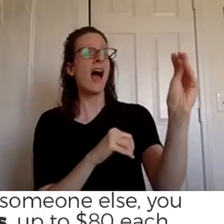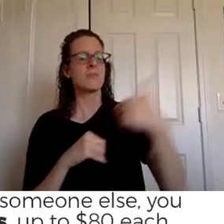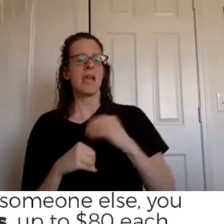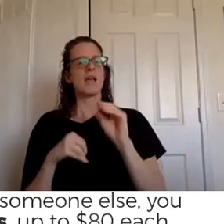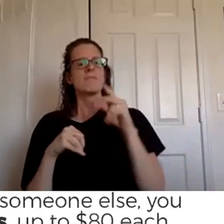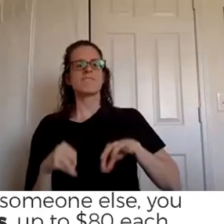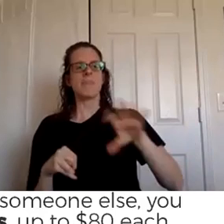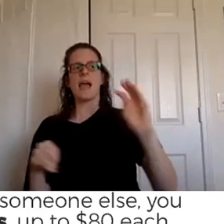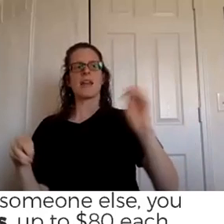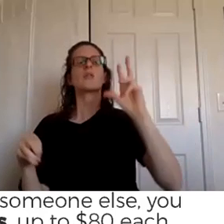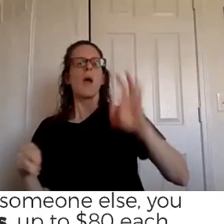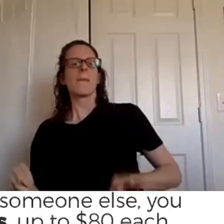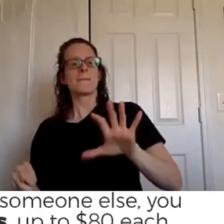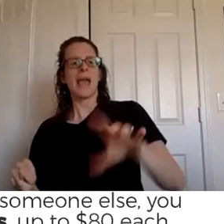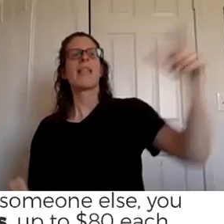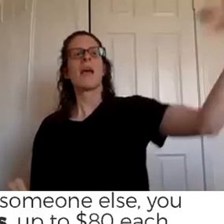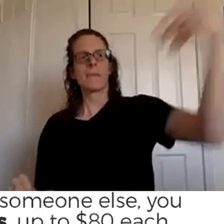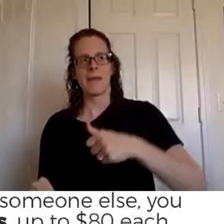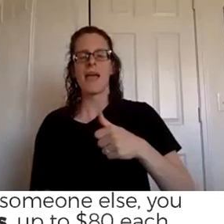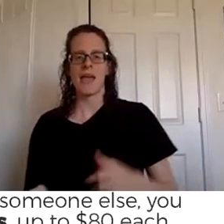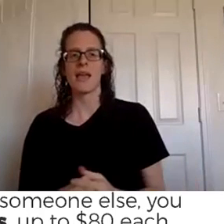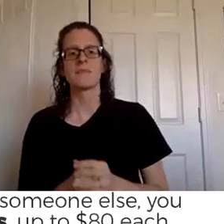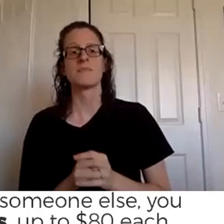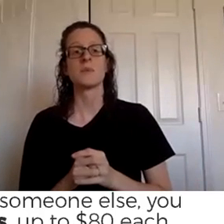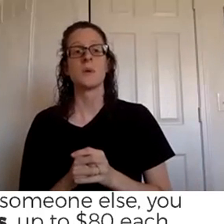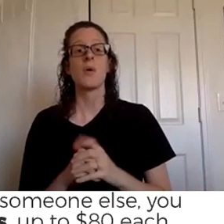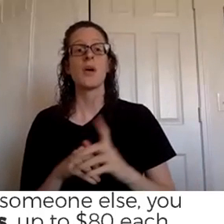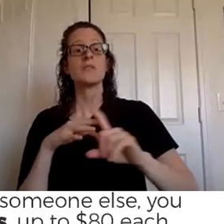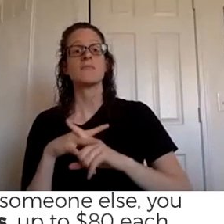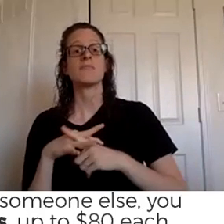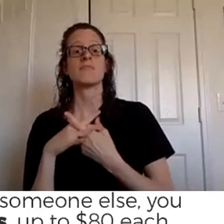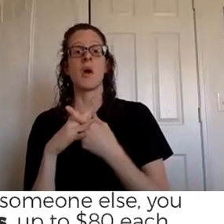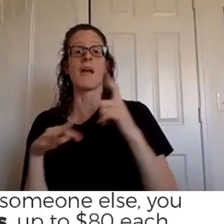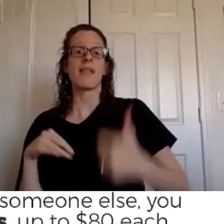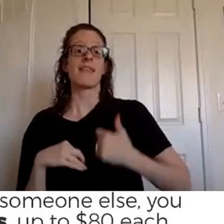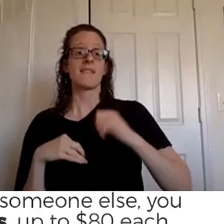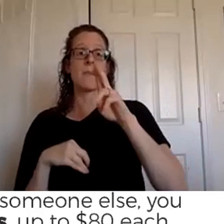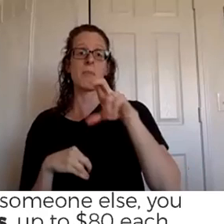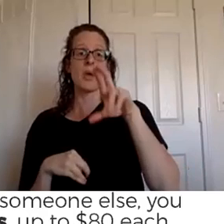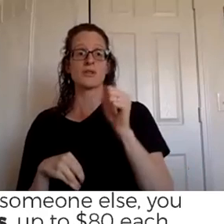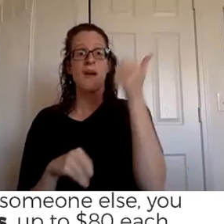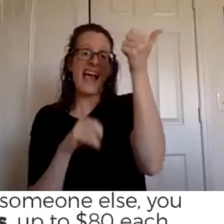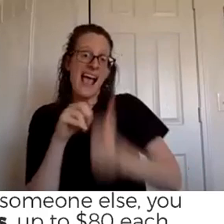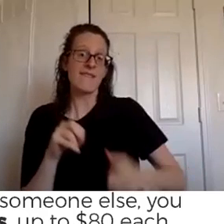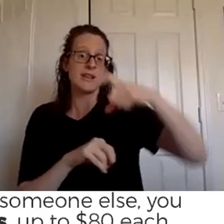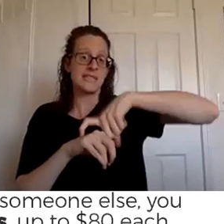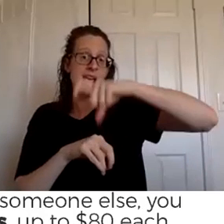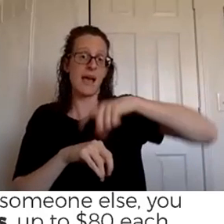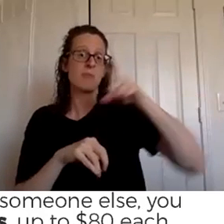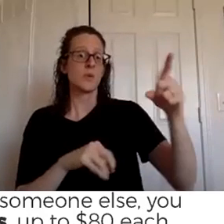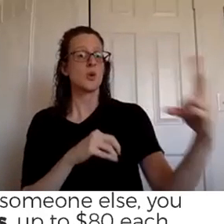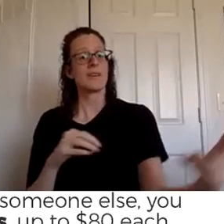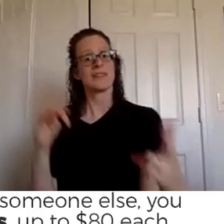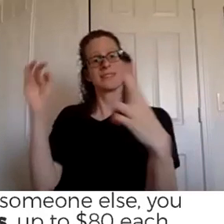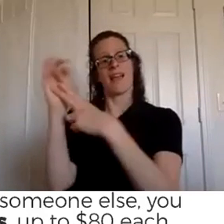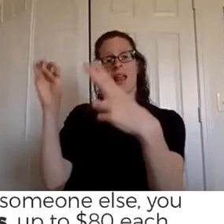we're going to start on the left with the start living bonus every time a um that you sign up a